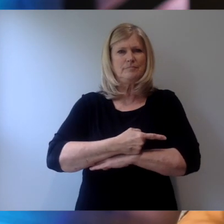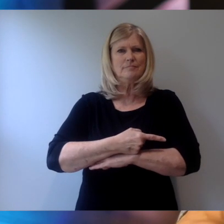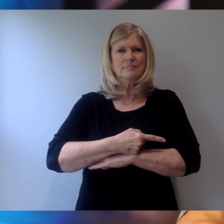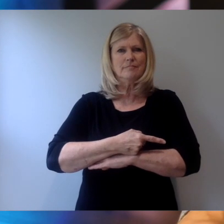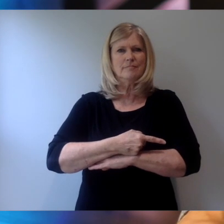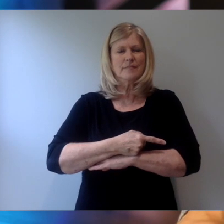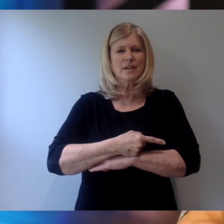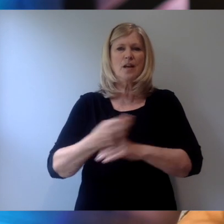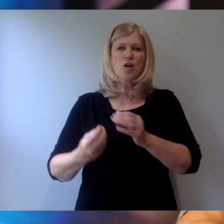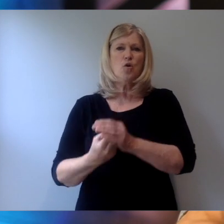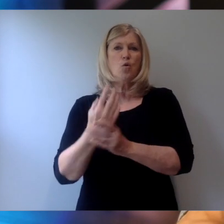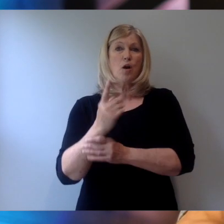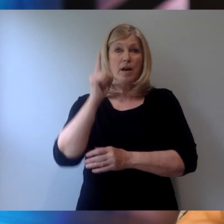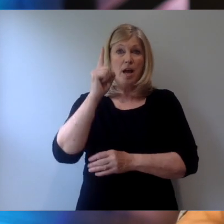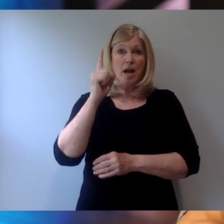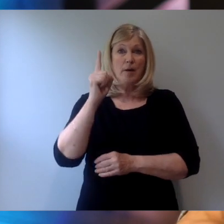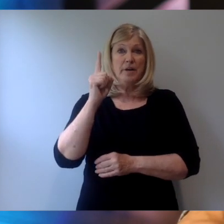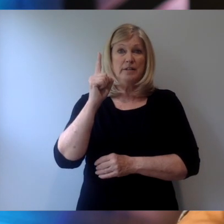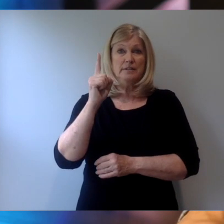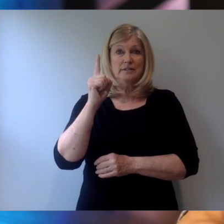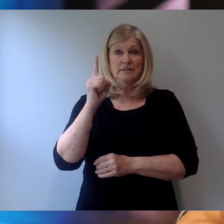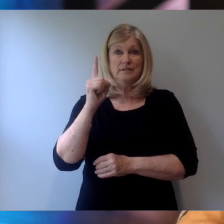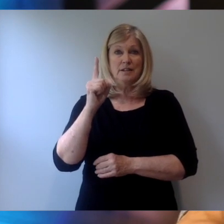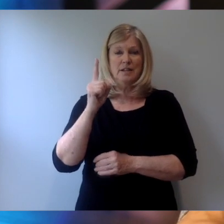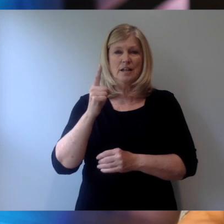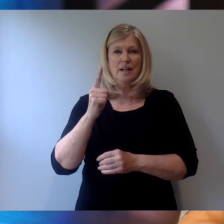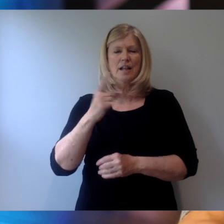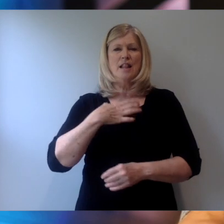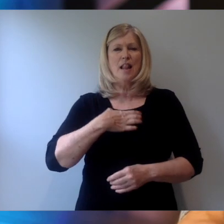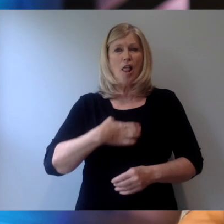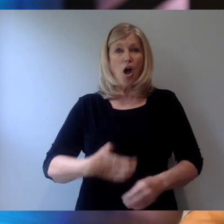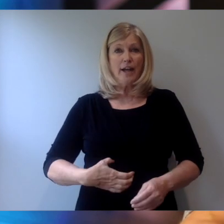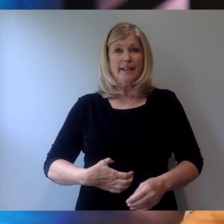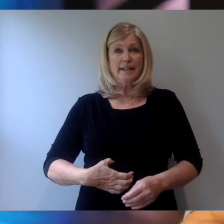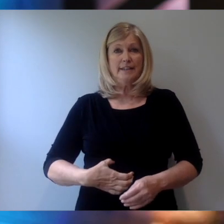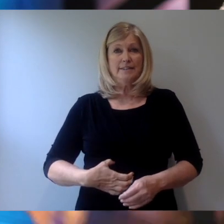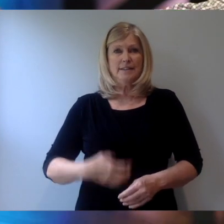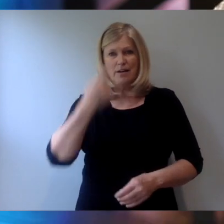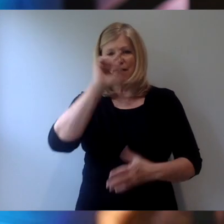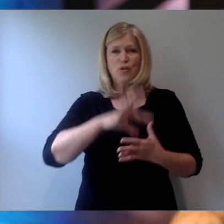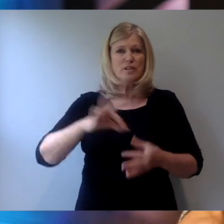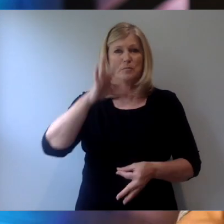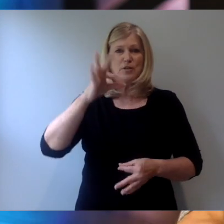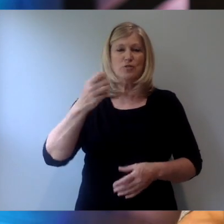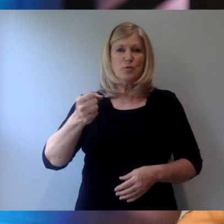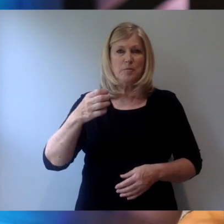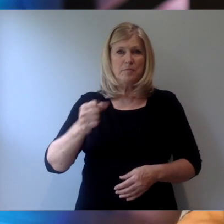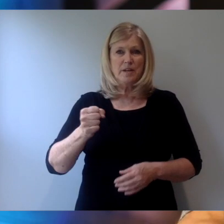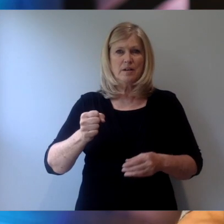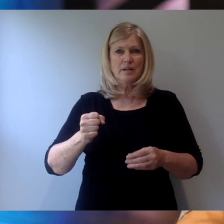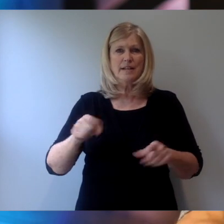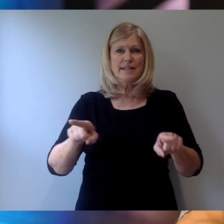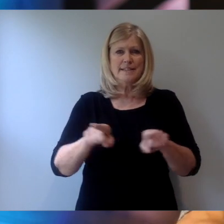Growing up longing for spiritual milk the way that an infant would